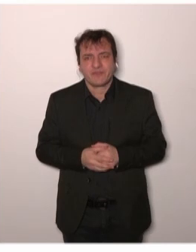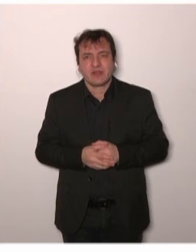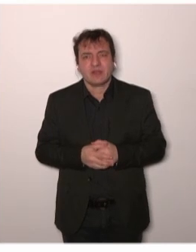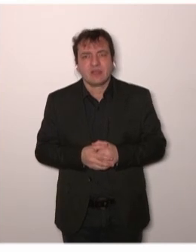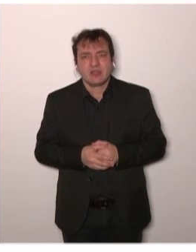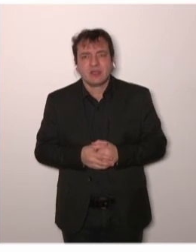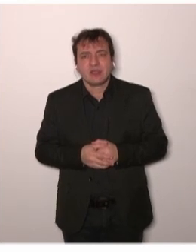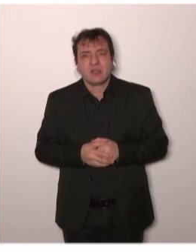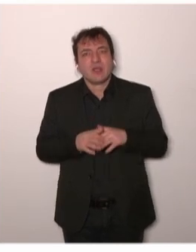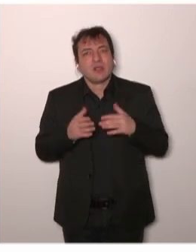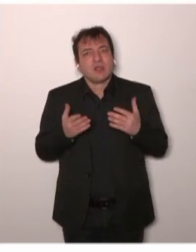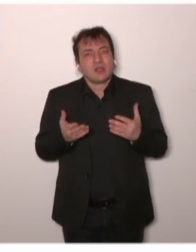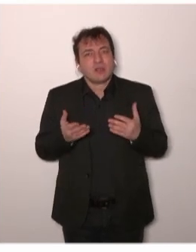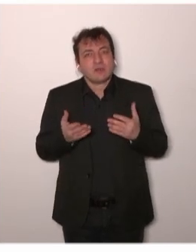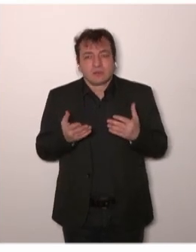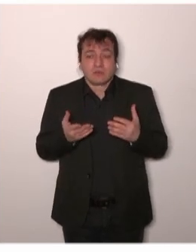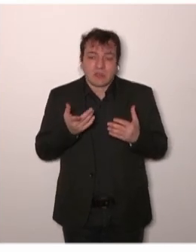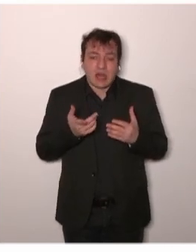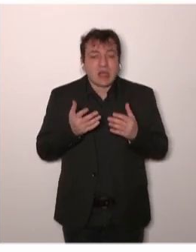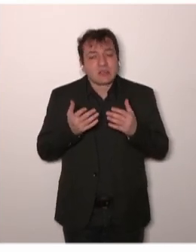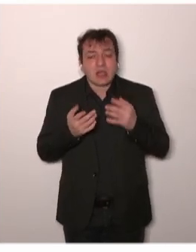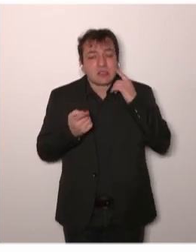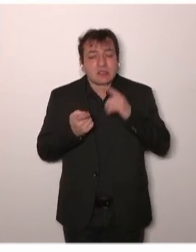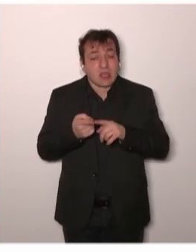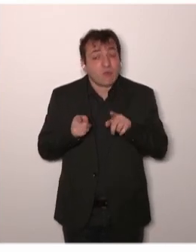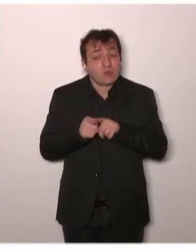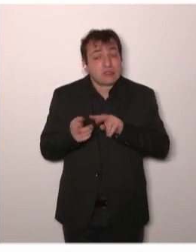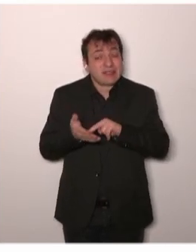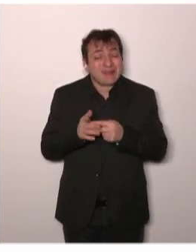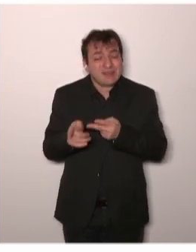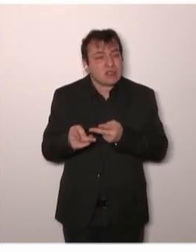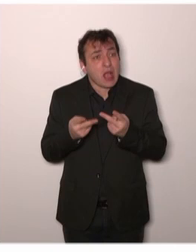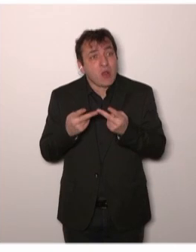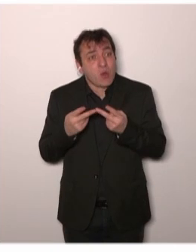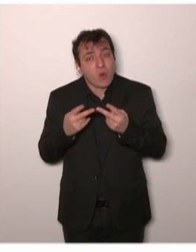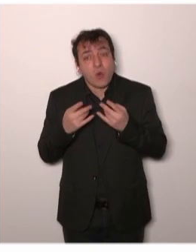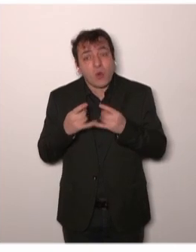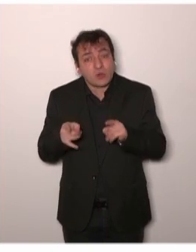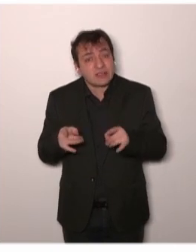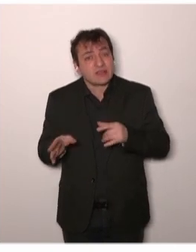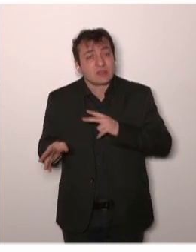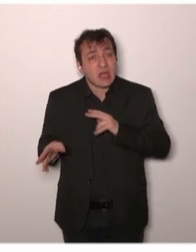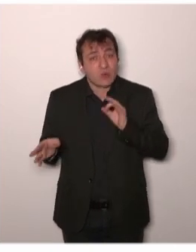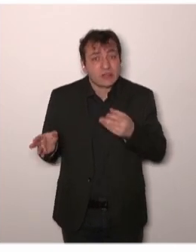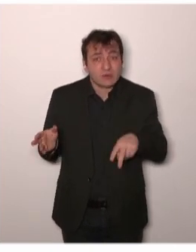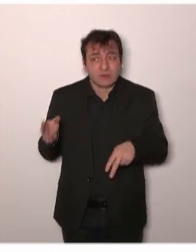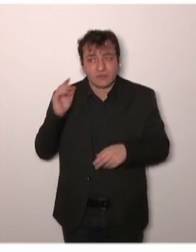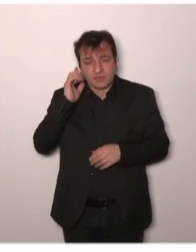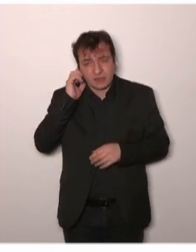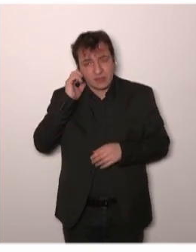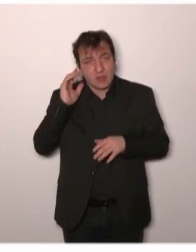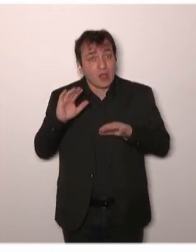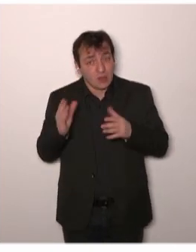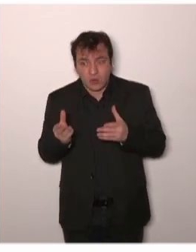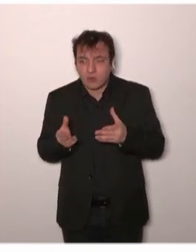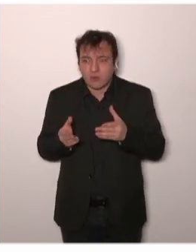this technology in combination? And, actually, how we are going to give access because, at the end of the day, somebody